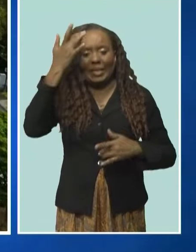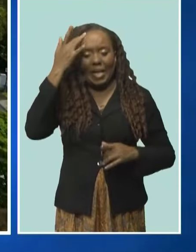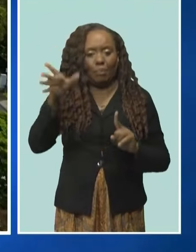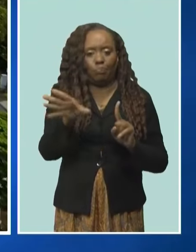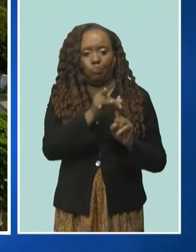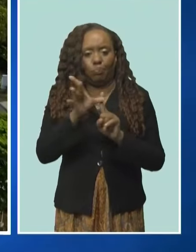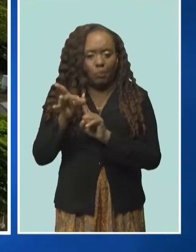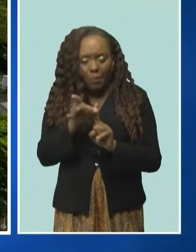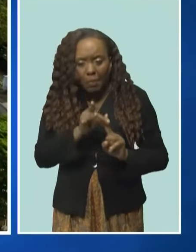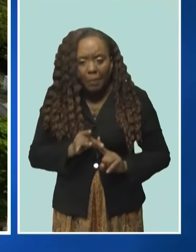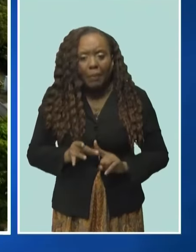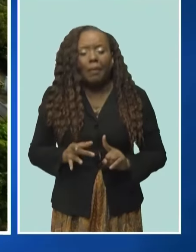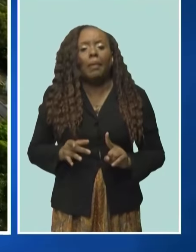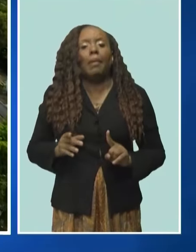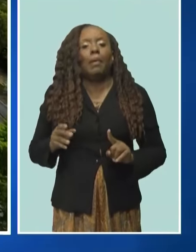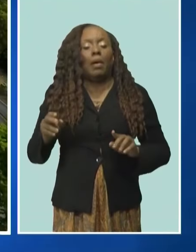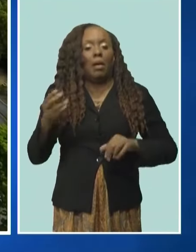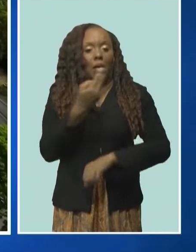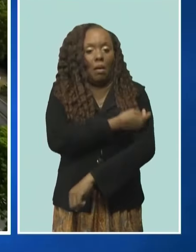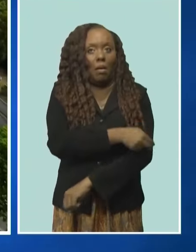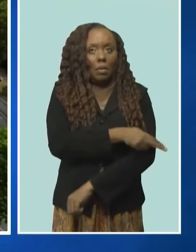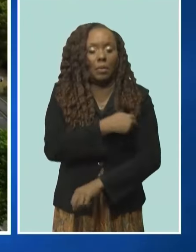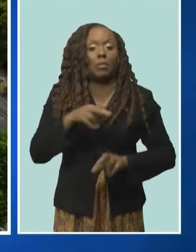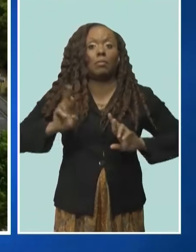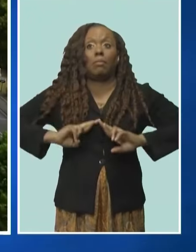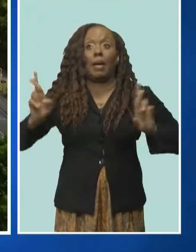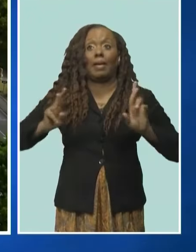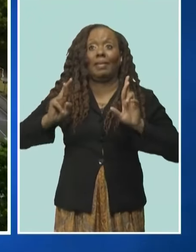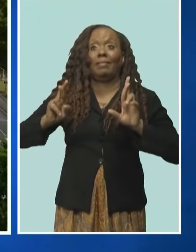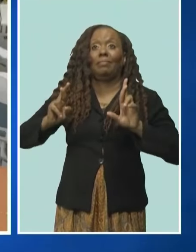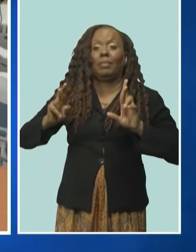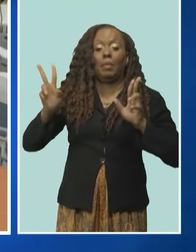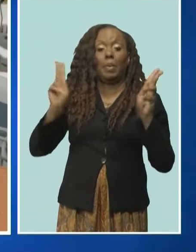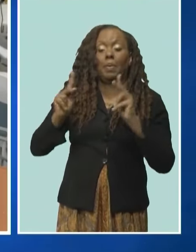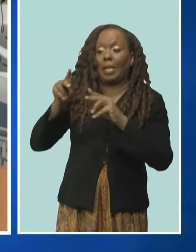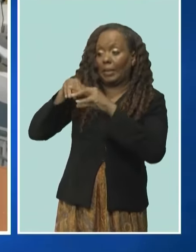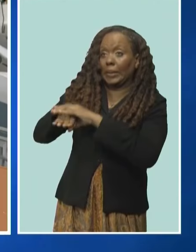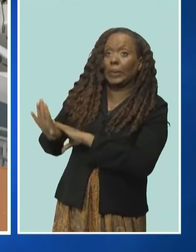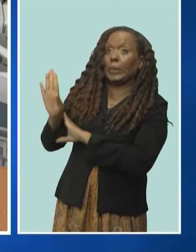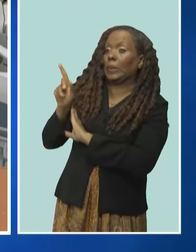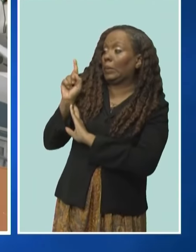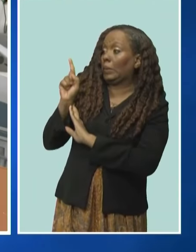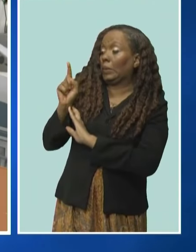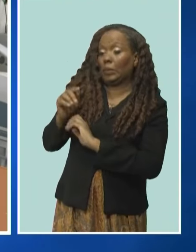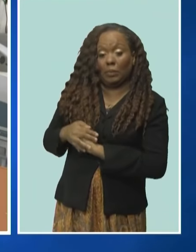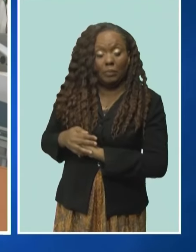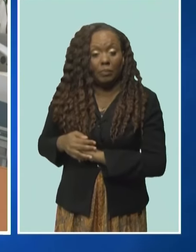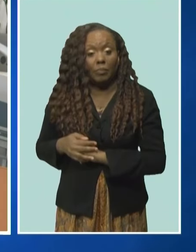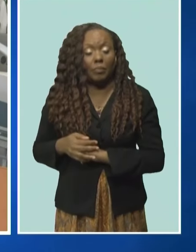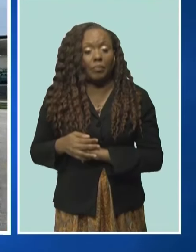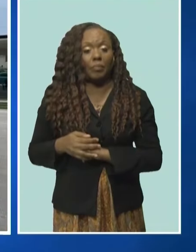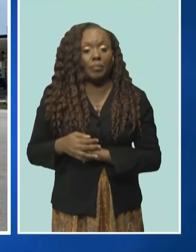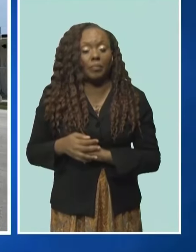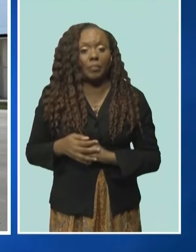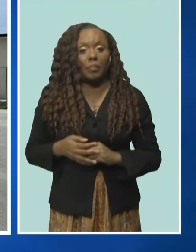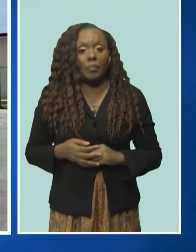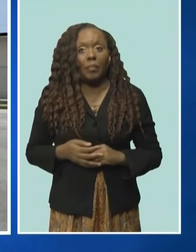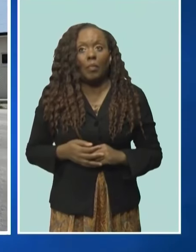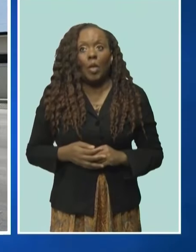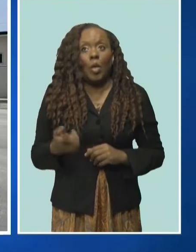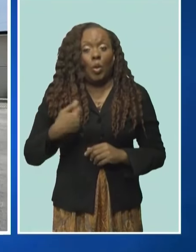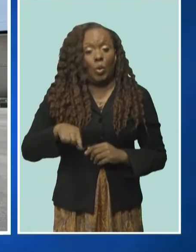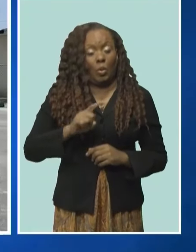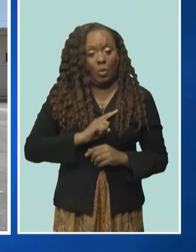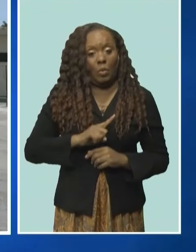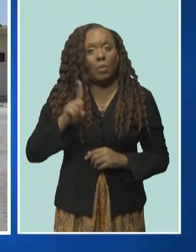incident, that the hospital is ready to accept those patients. As a result of that, the hospital saw the need